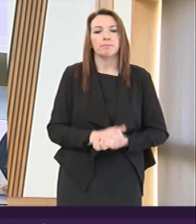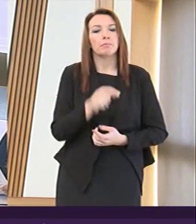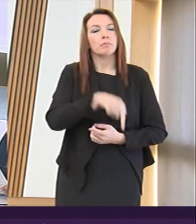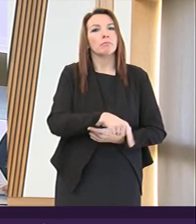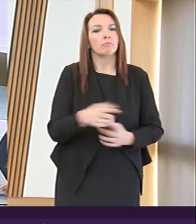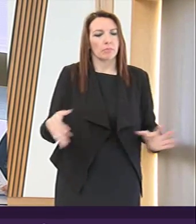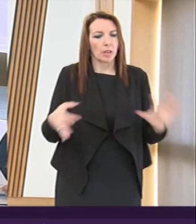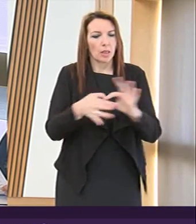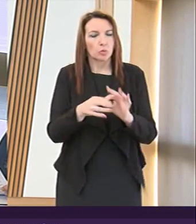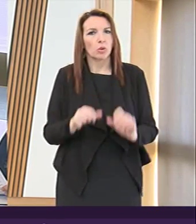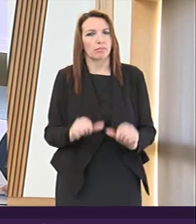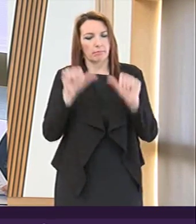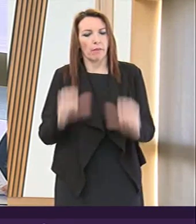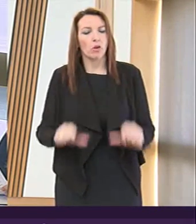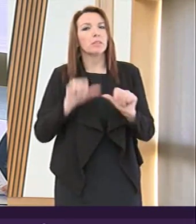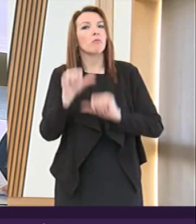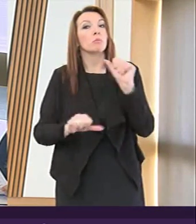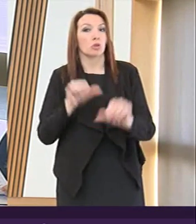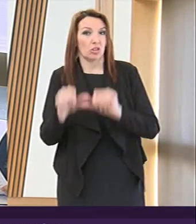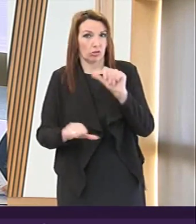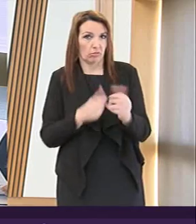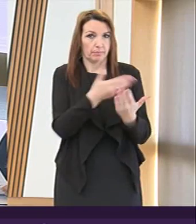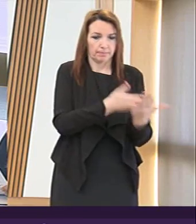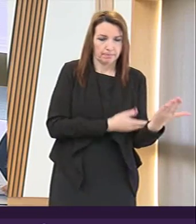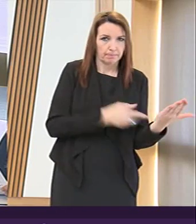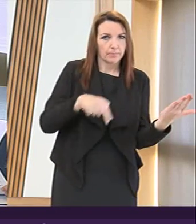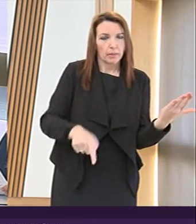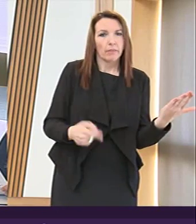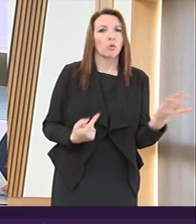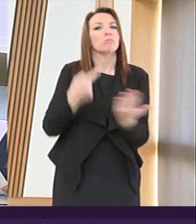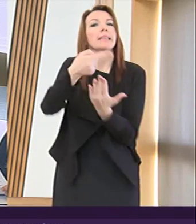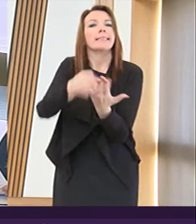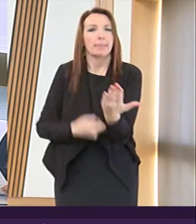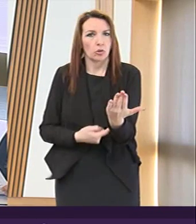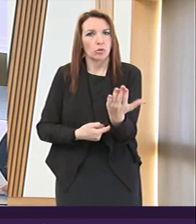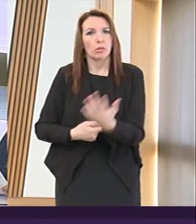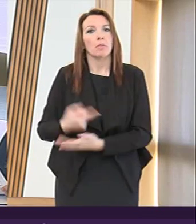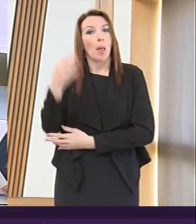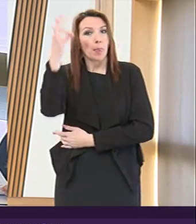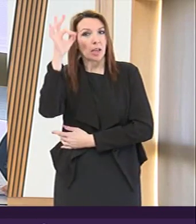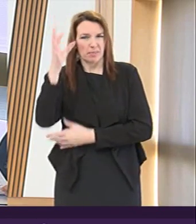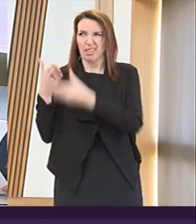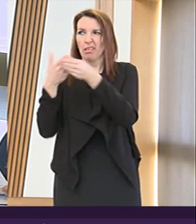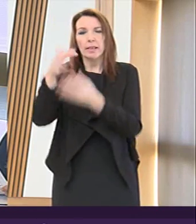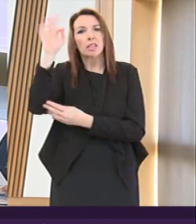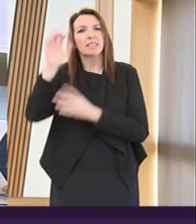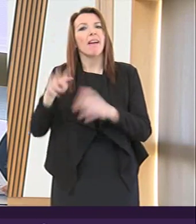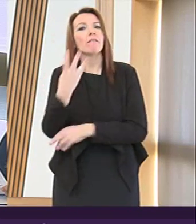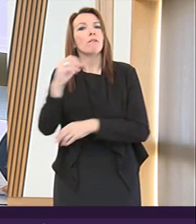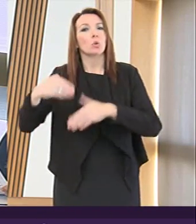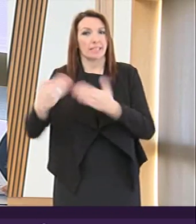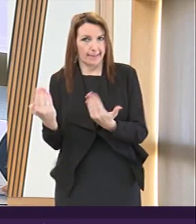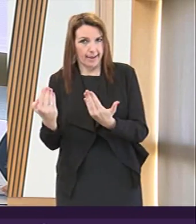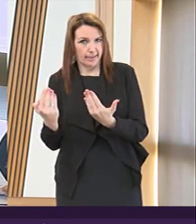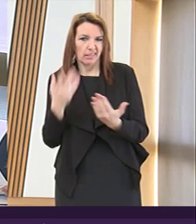subject to the affirmative procedure, in terms of standing orders, the lead committee has a period of 40 days from the